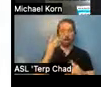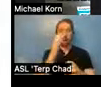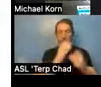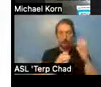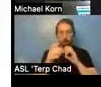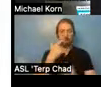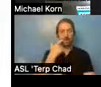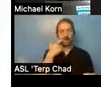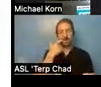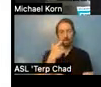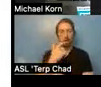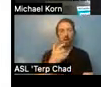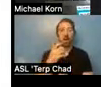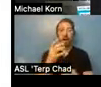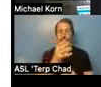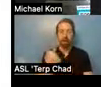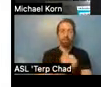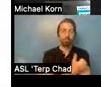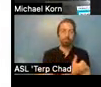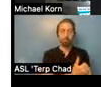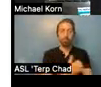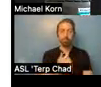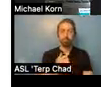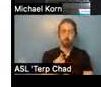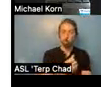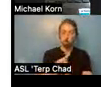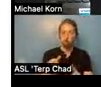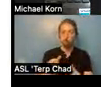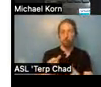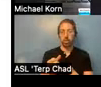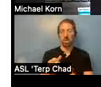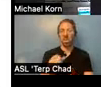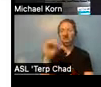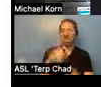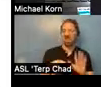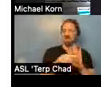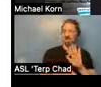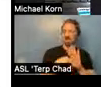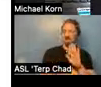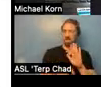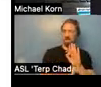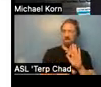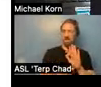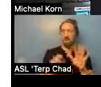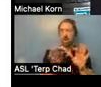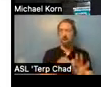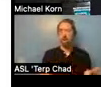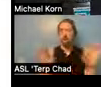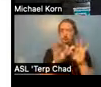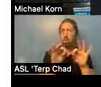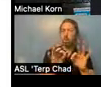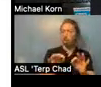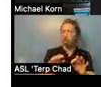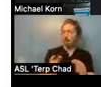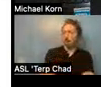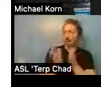point out that, um, for many people, these are stigmatizing terms, and it's important to defer to a tenant for what they wish to be